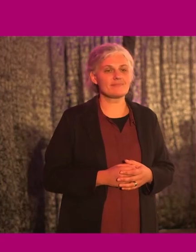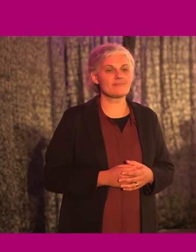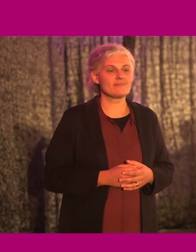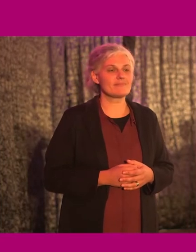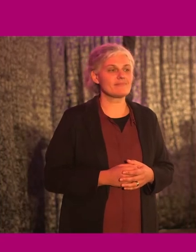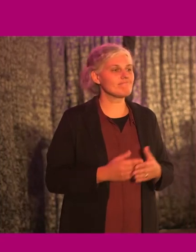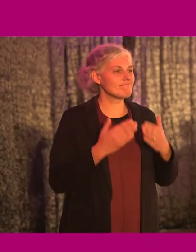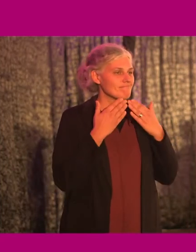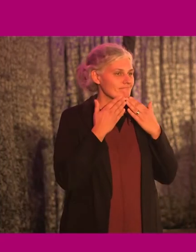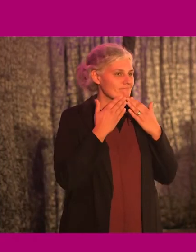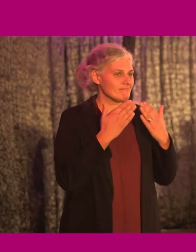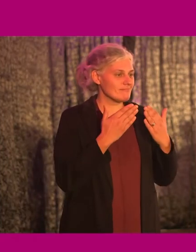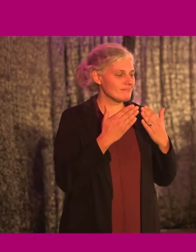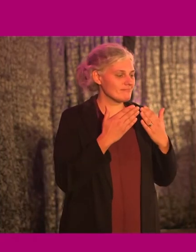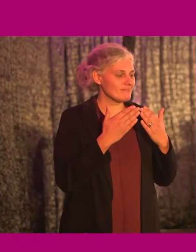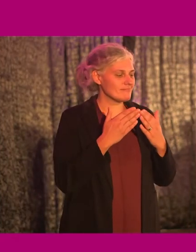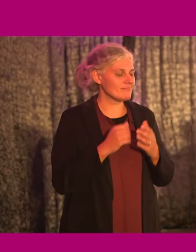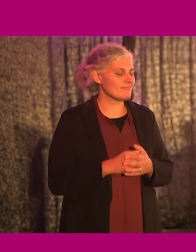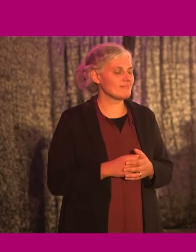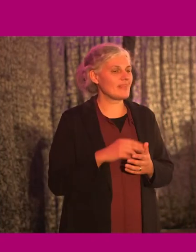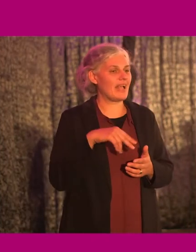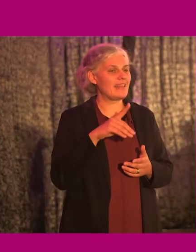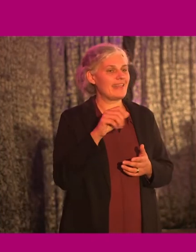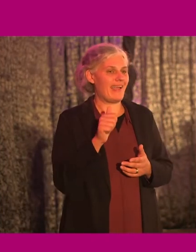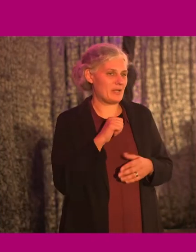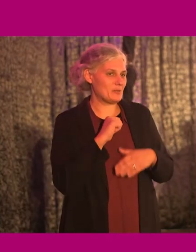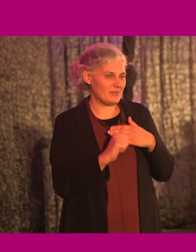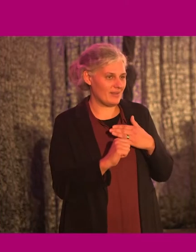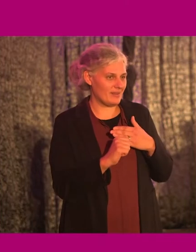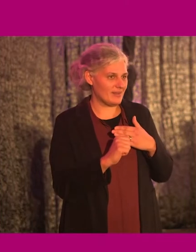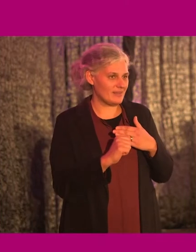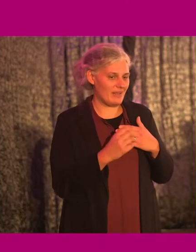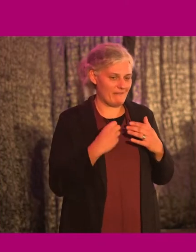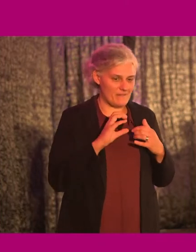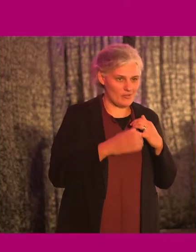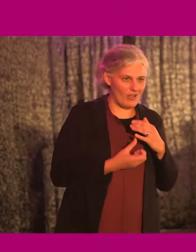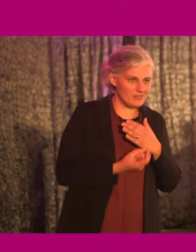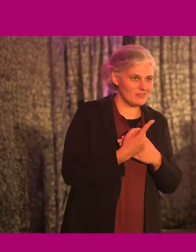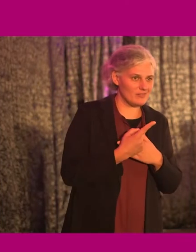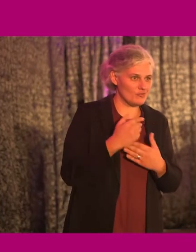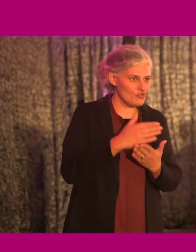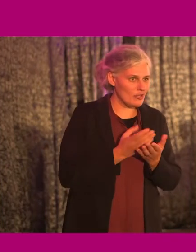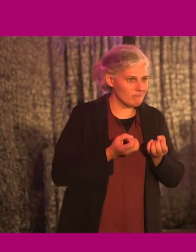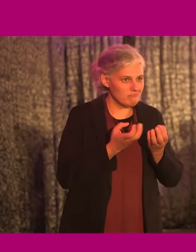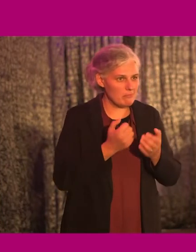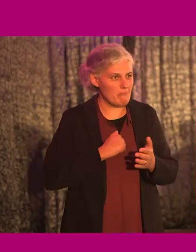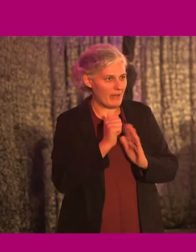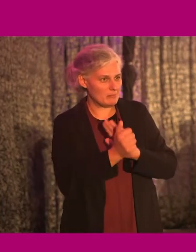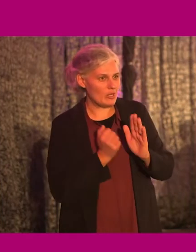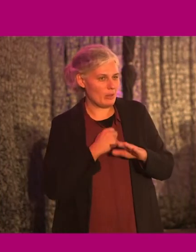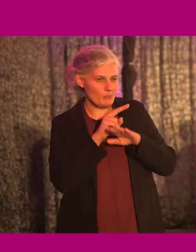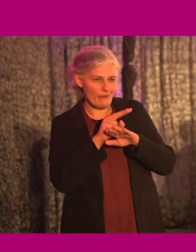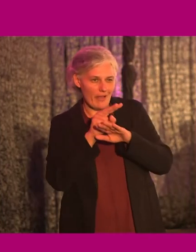Well, thank you to the NDA today for the opportunity to share my experiences and observations